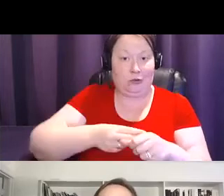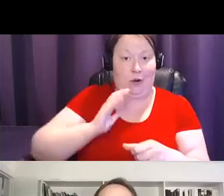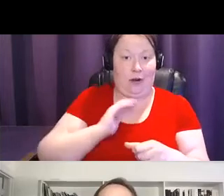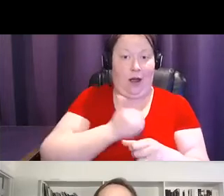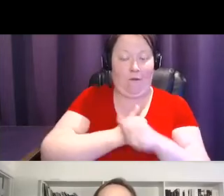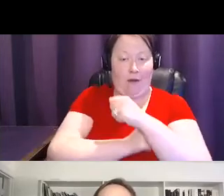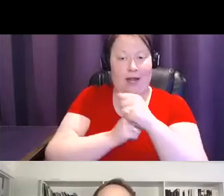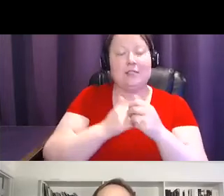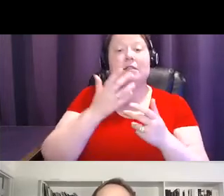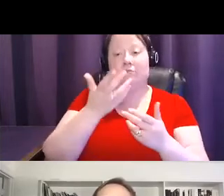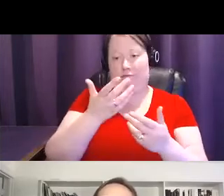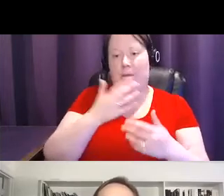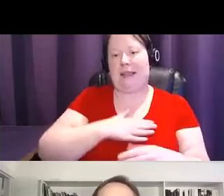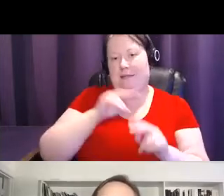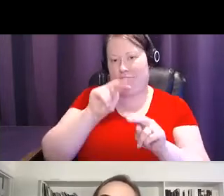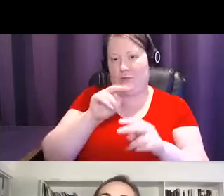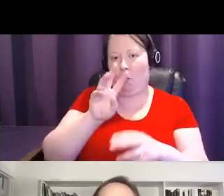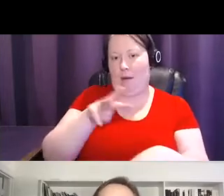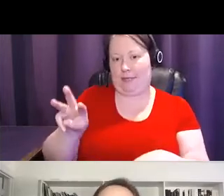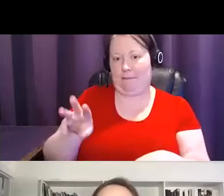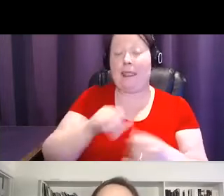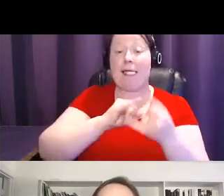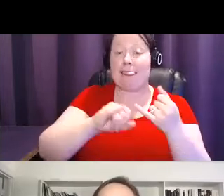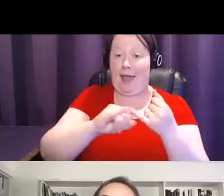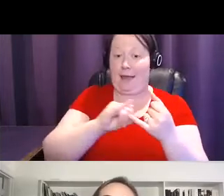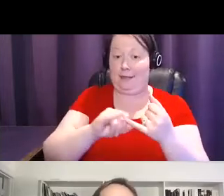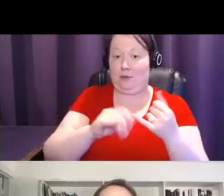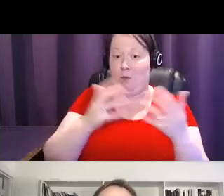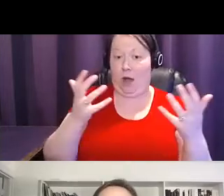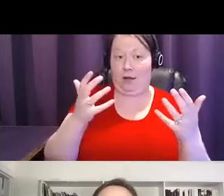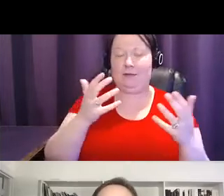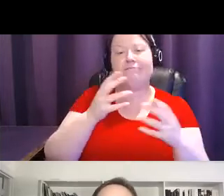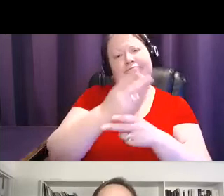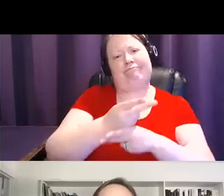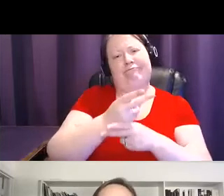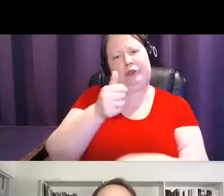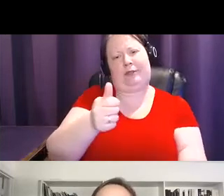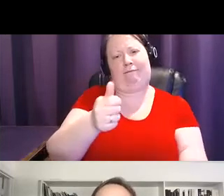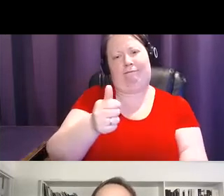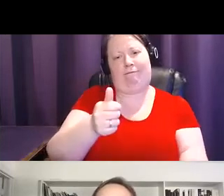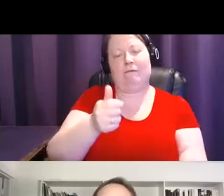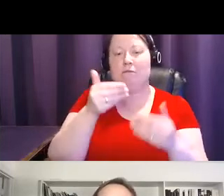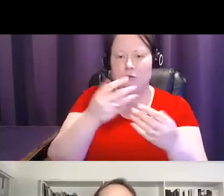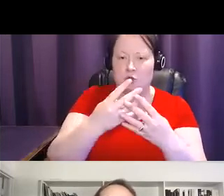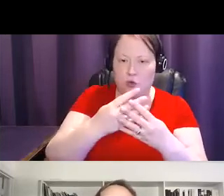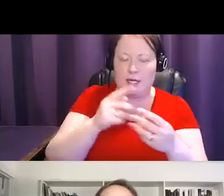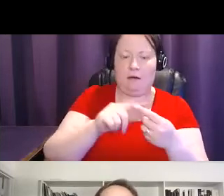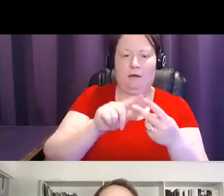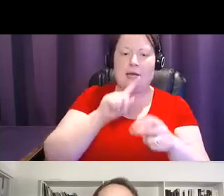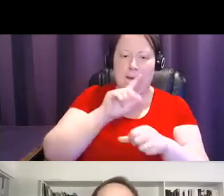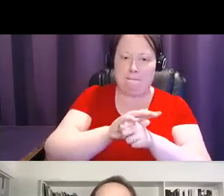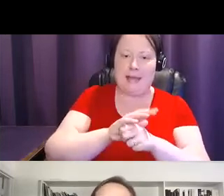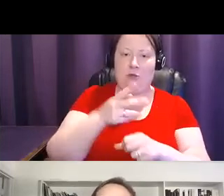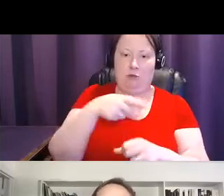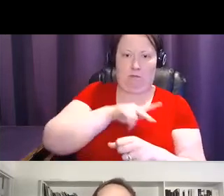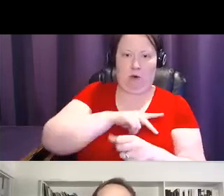website. And then finally, and most importantly, take care of yourselves. Get screened. Commit to personalized screening this